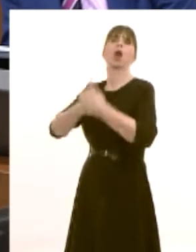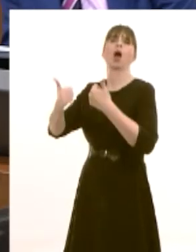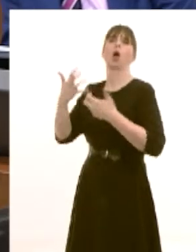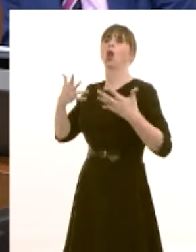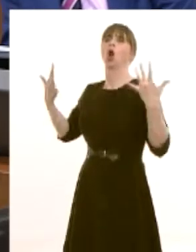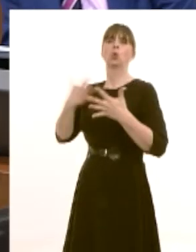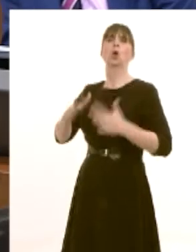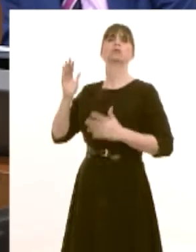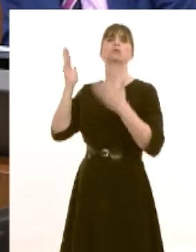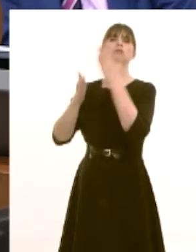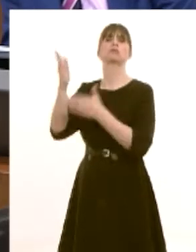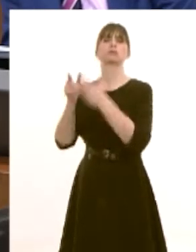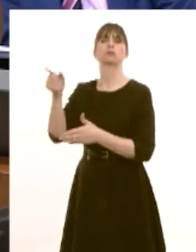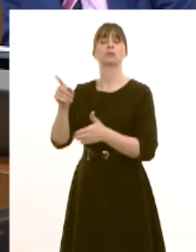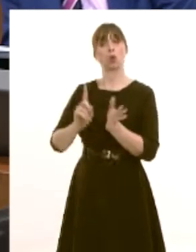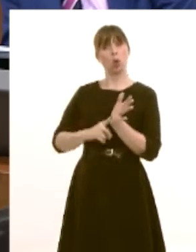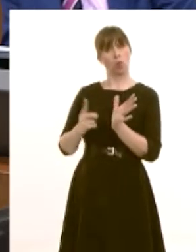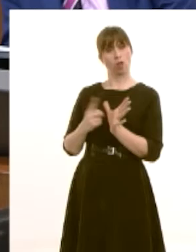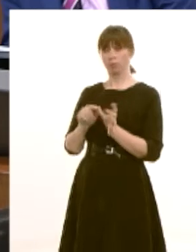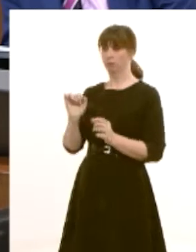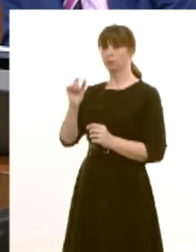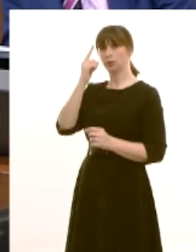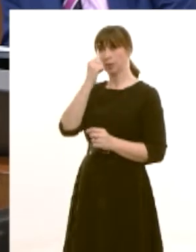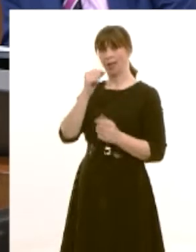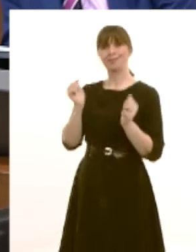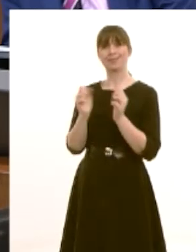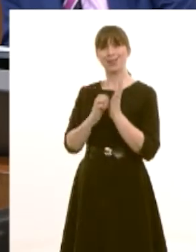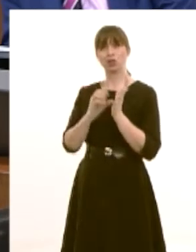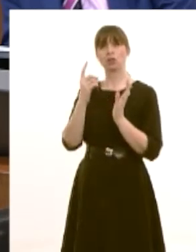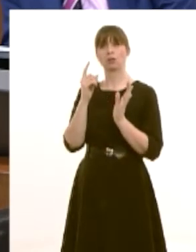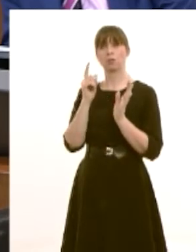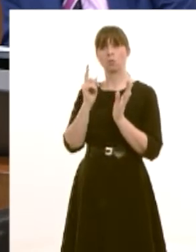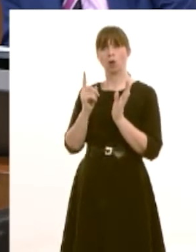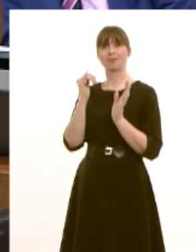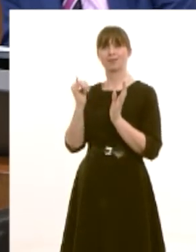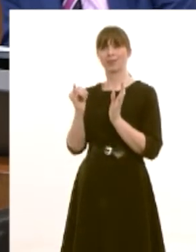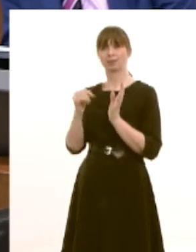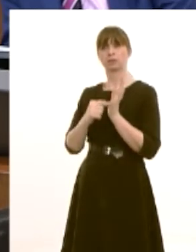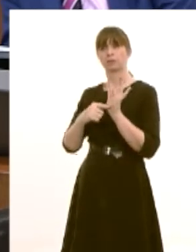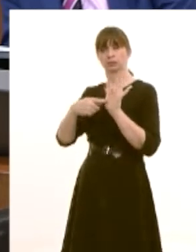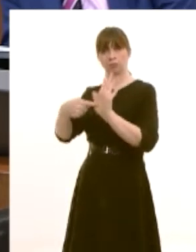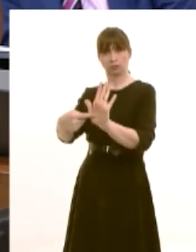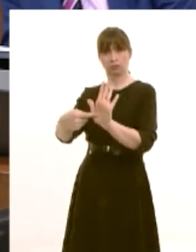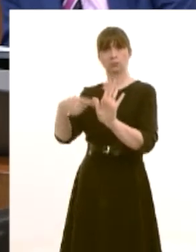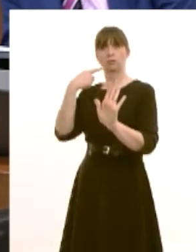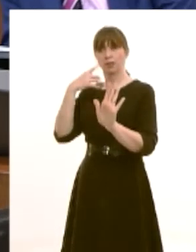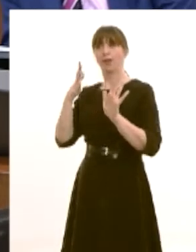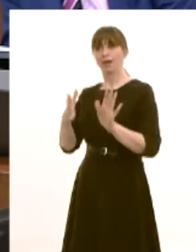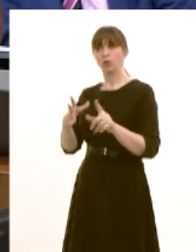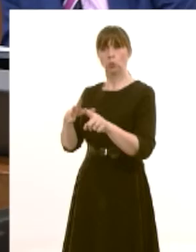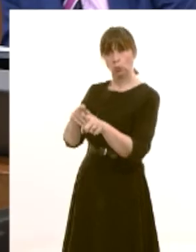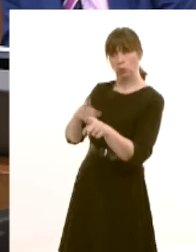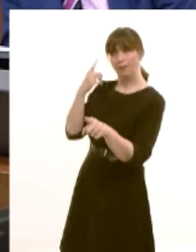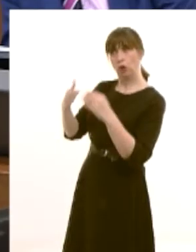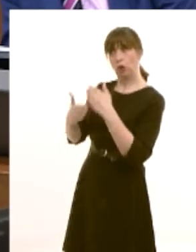others local authorities do have the ability through section one and six agreements to make sure that education provision is made when